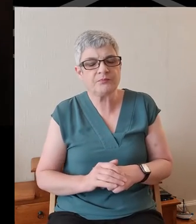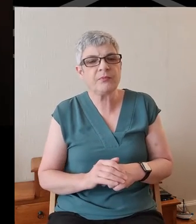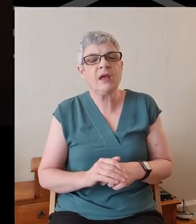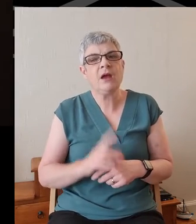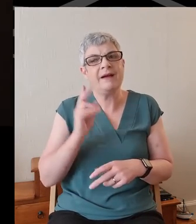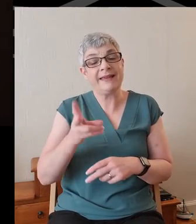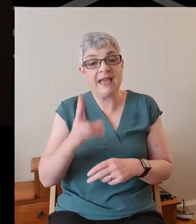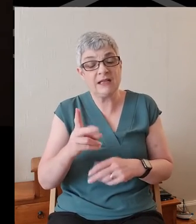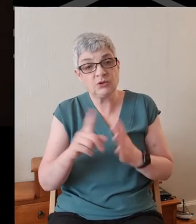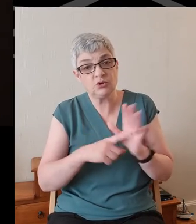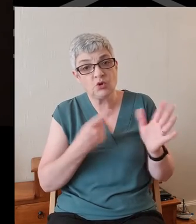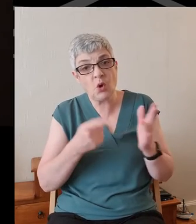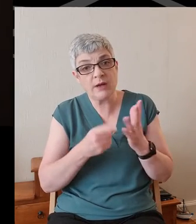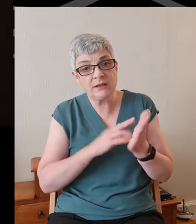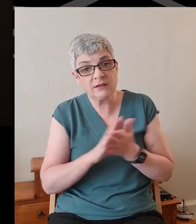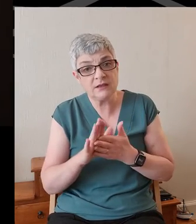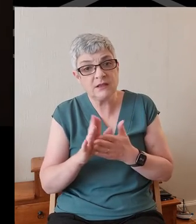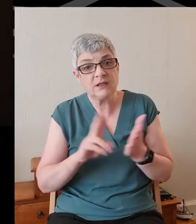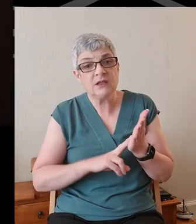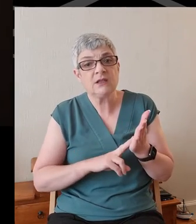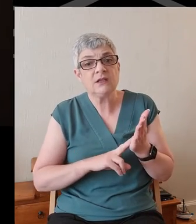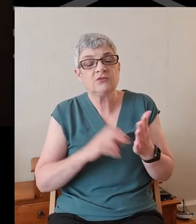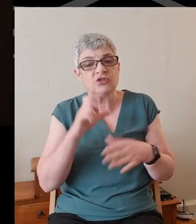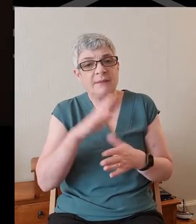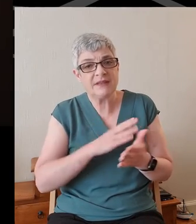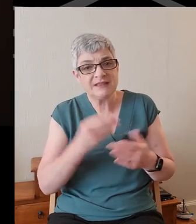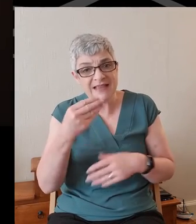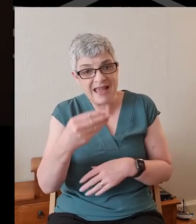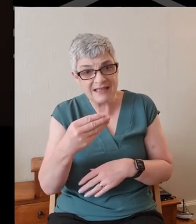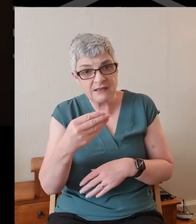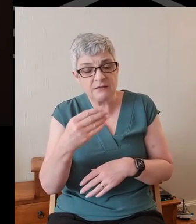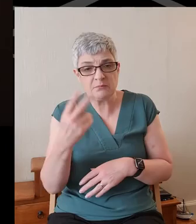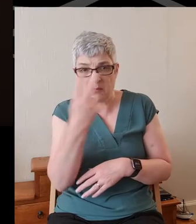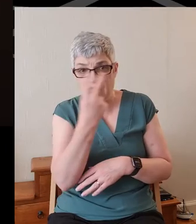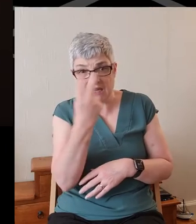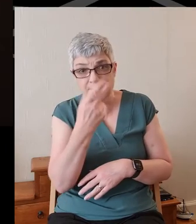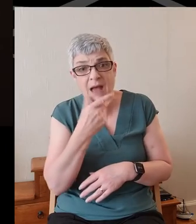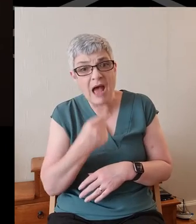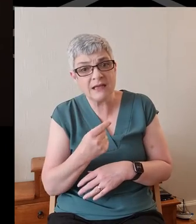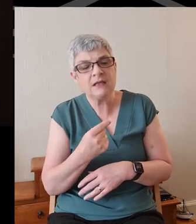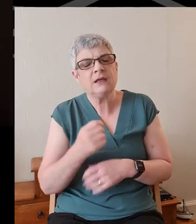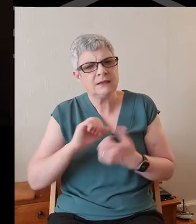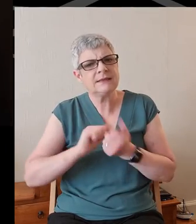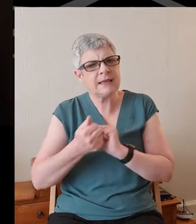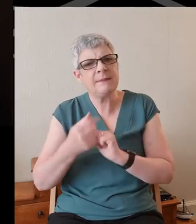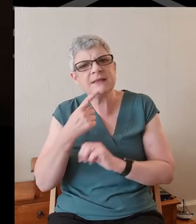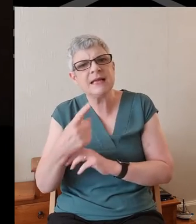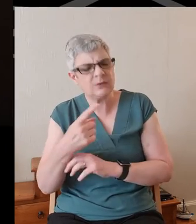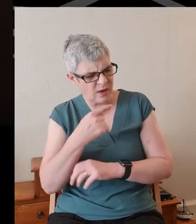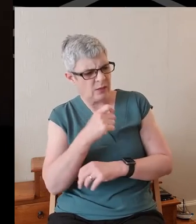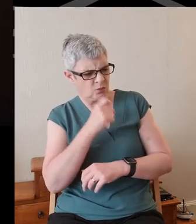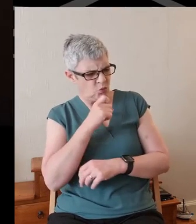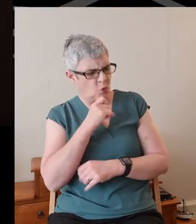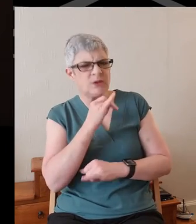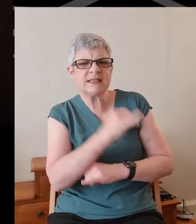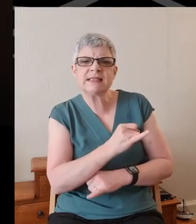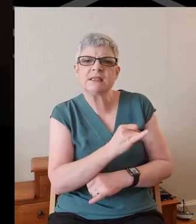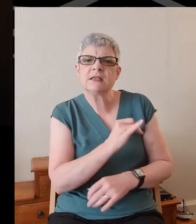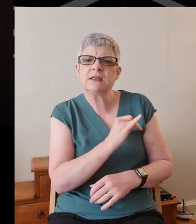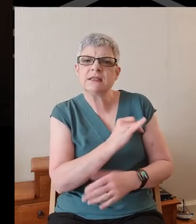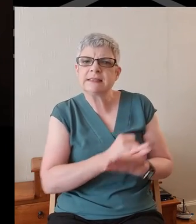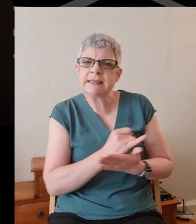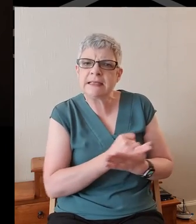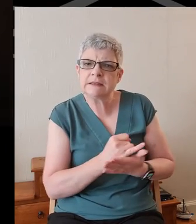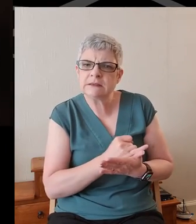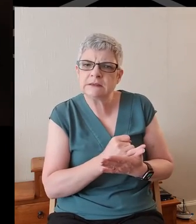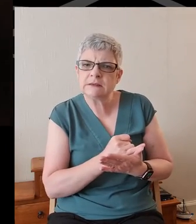Or again, John chapter 9, when there's a man born blind and his disciples say to Jesus, well, whose sin caused this? Is it